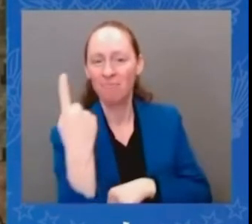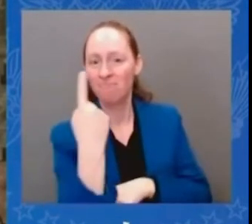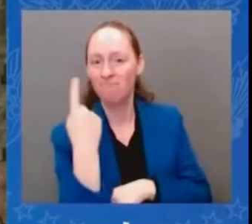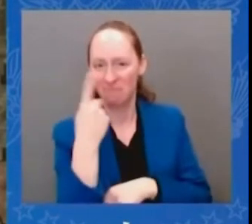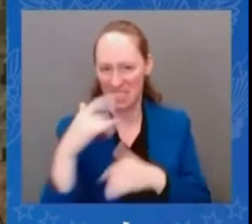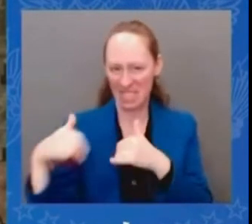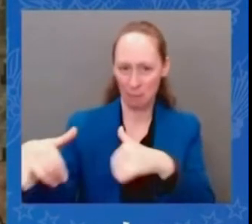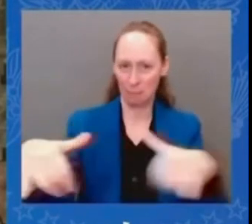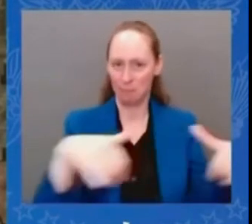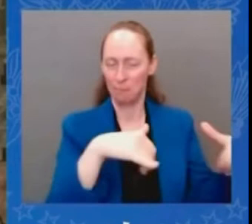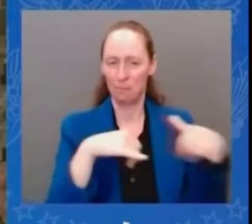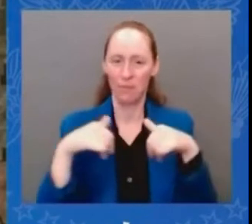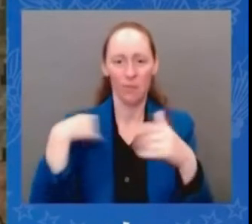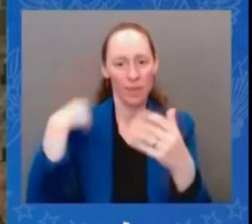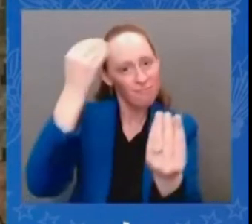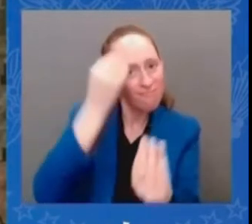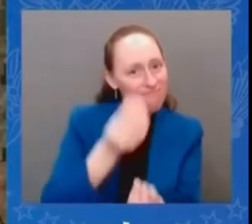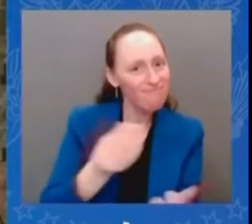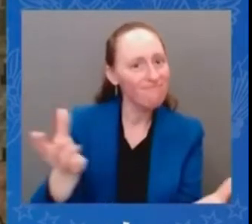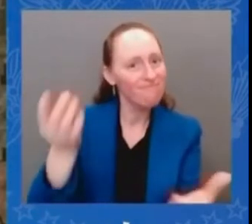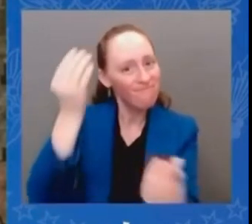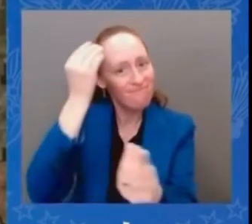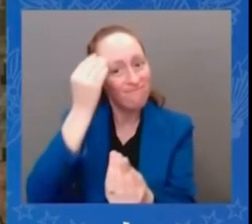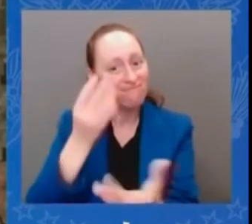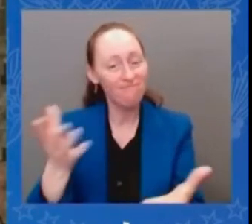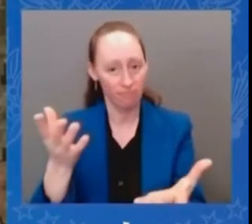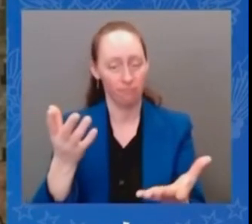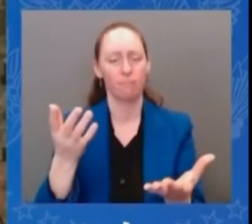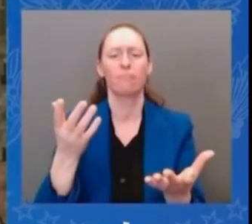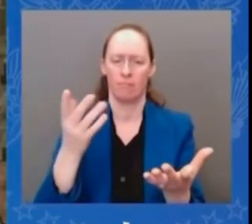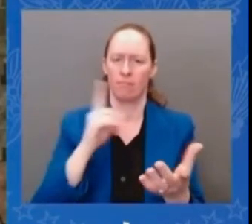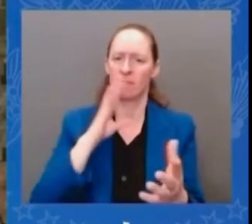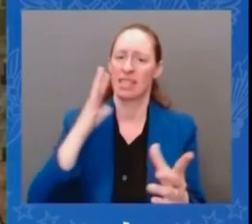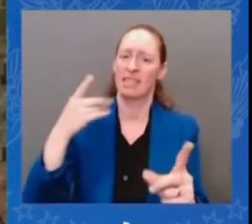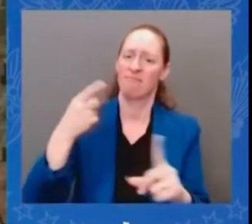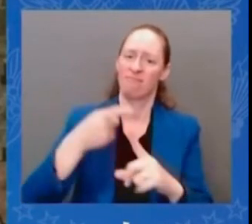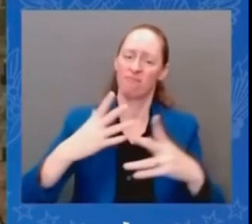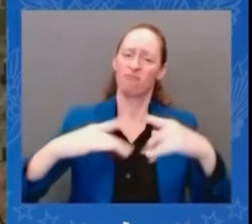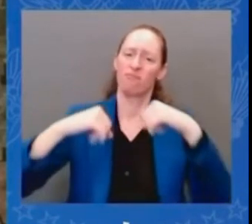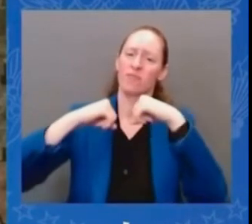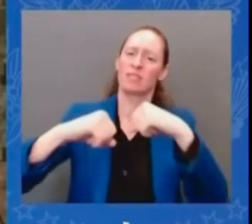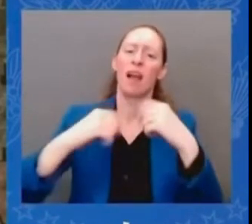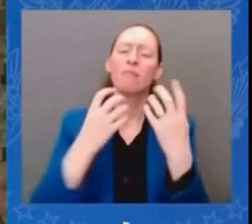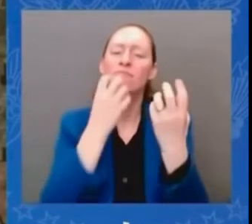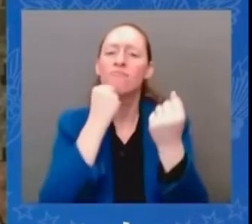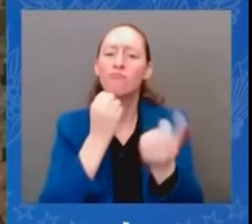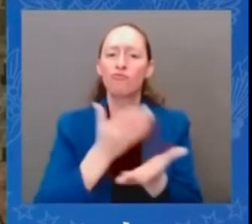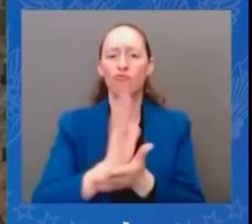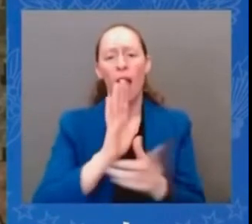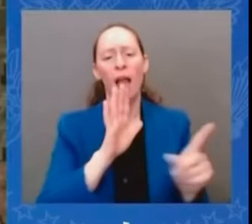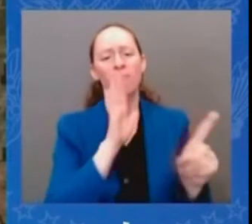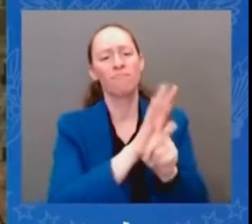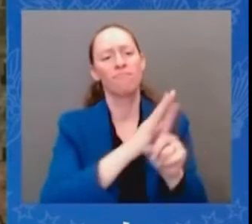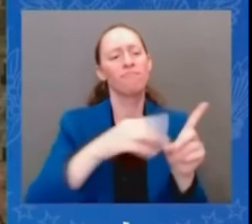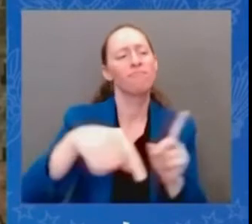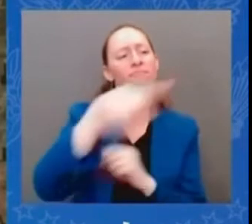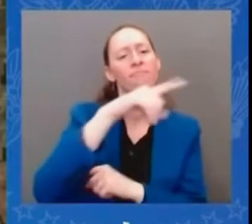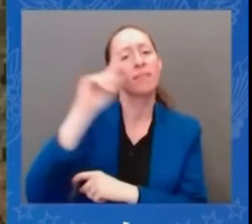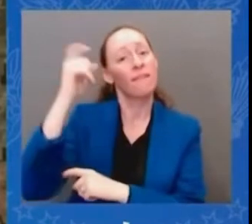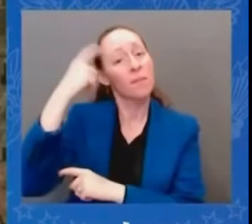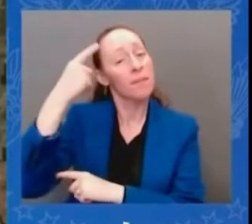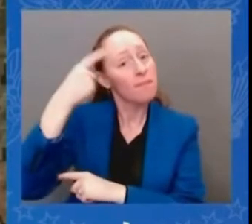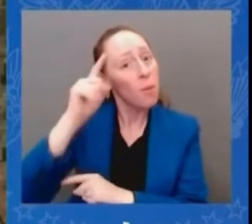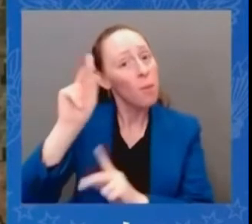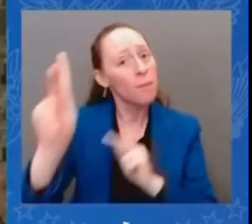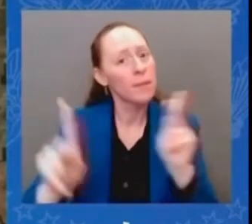agenda over the past few days in egypt and in cambodia and here in indonesia in this moment